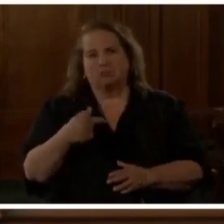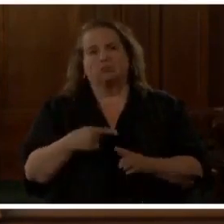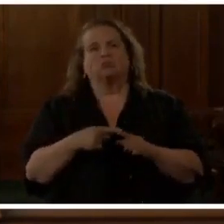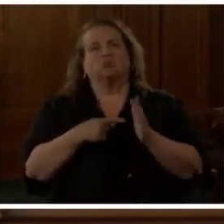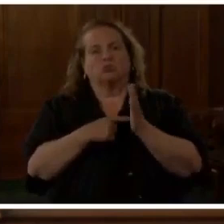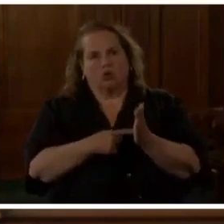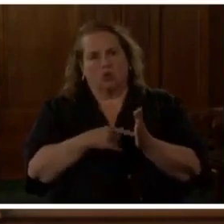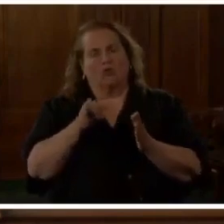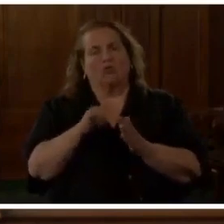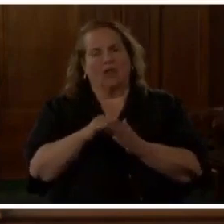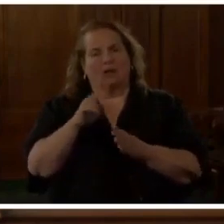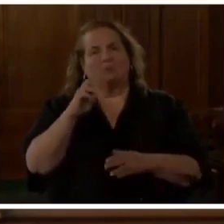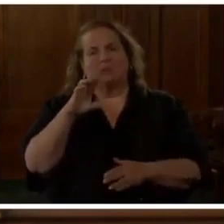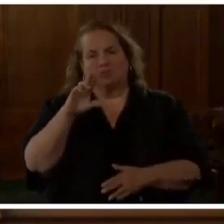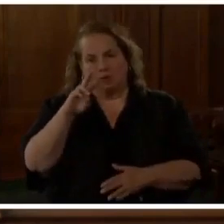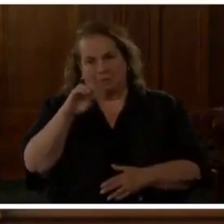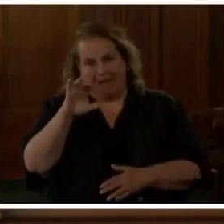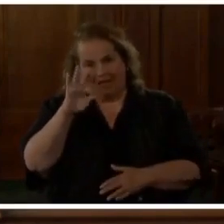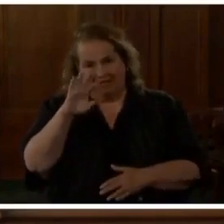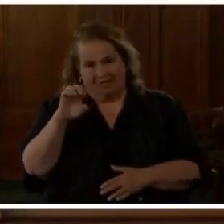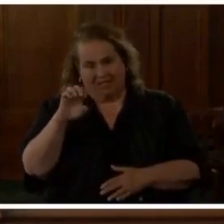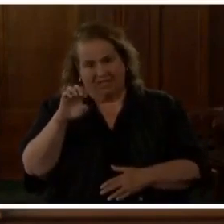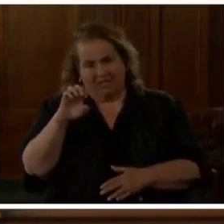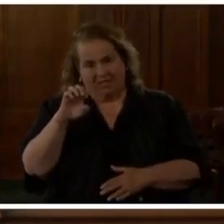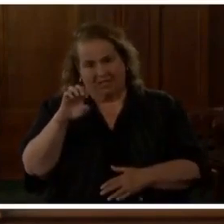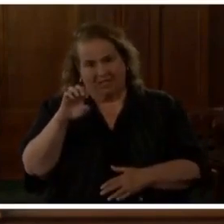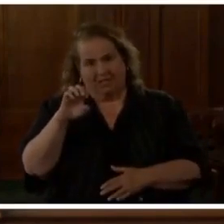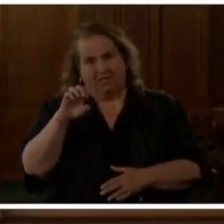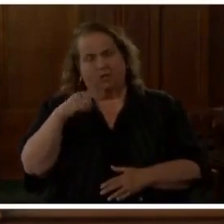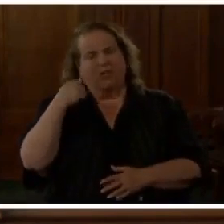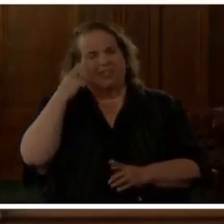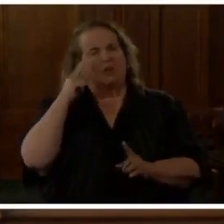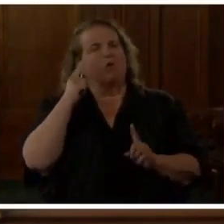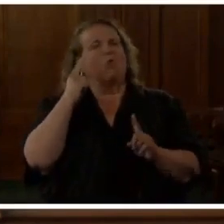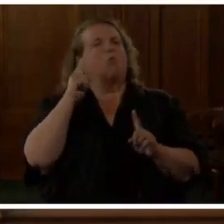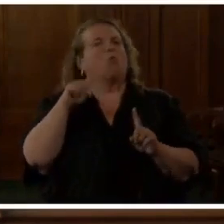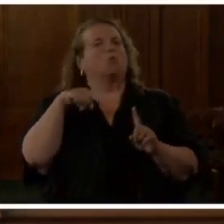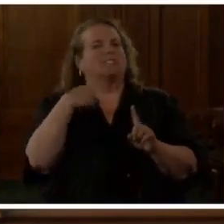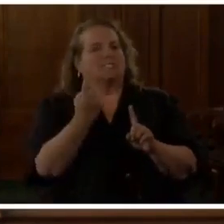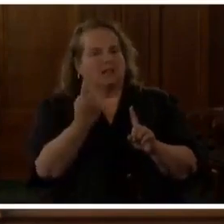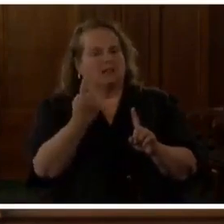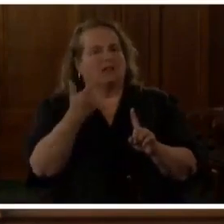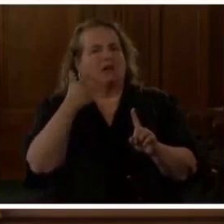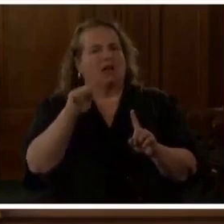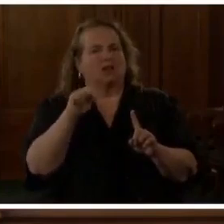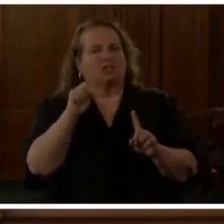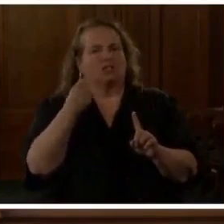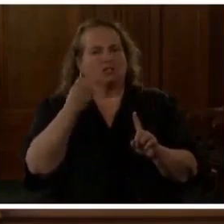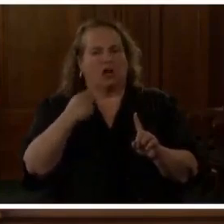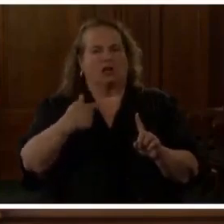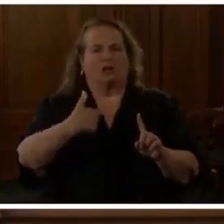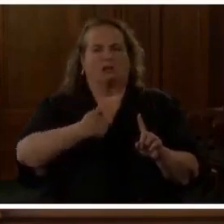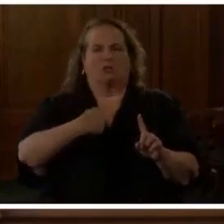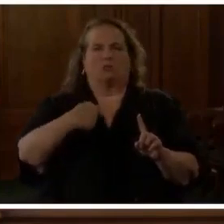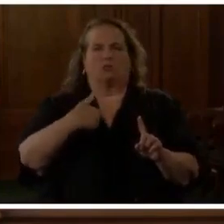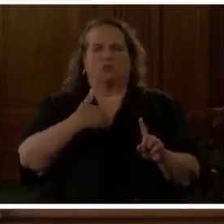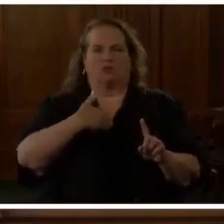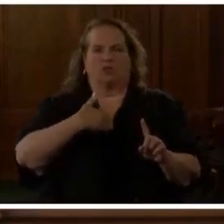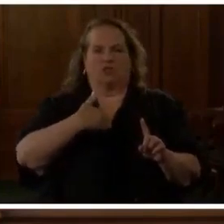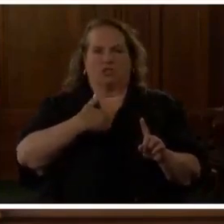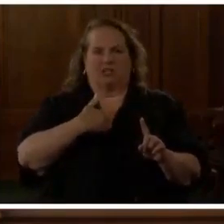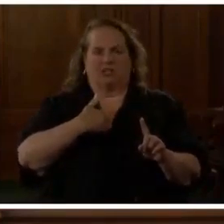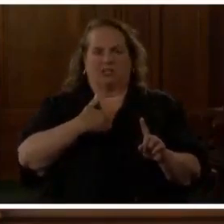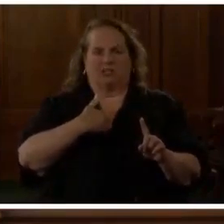Mr. McAtee succumbed to a single, we believe, a single gunshot wound to the chest. But